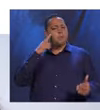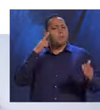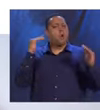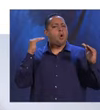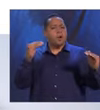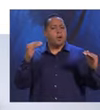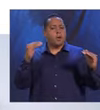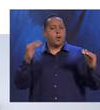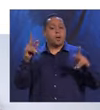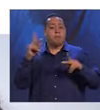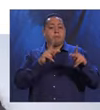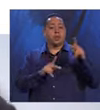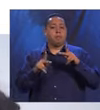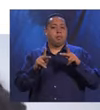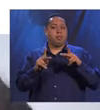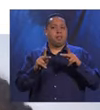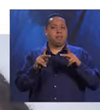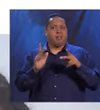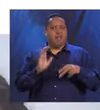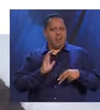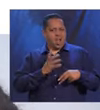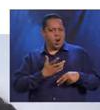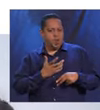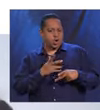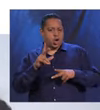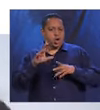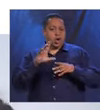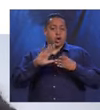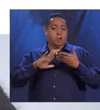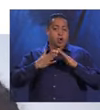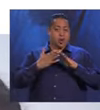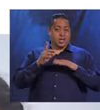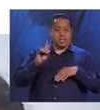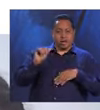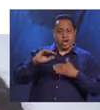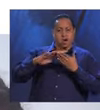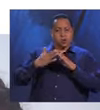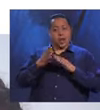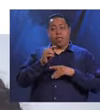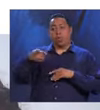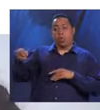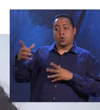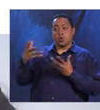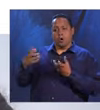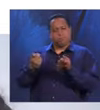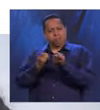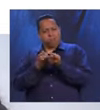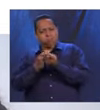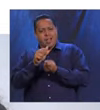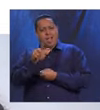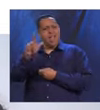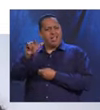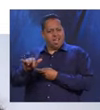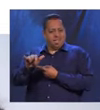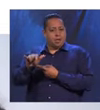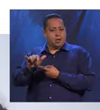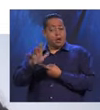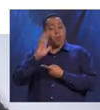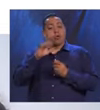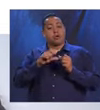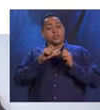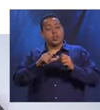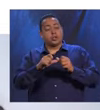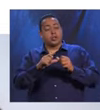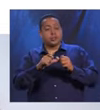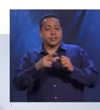I'm hoping people in our disability community and people who want to engage in allyship outside of it will continue to